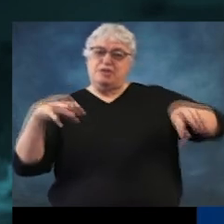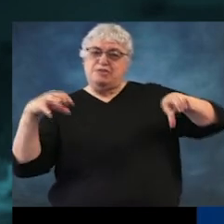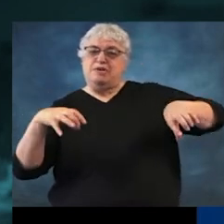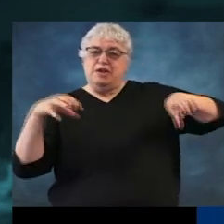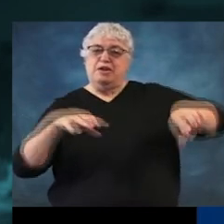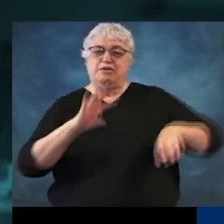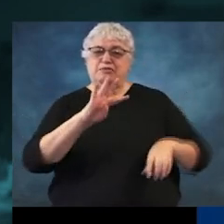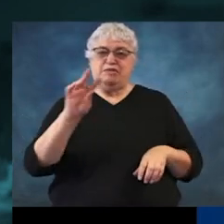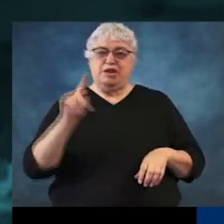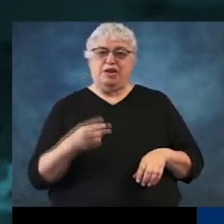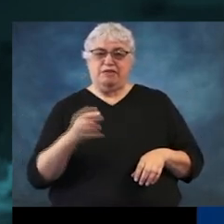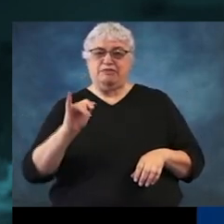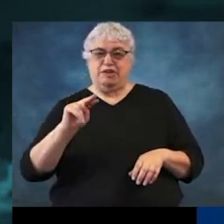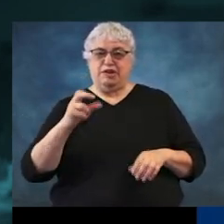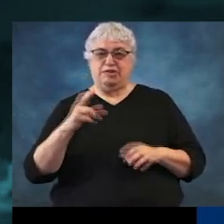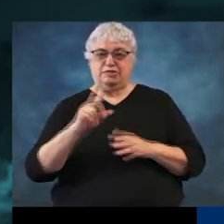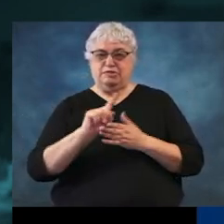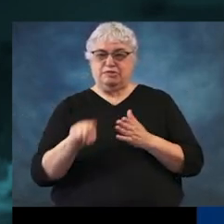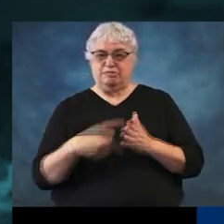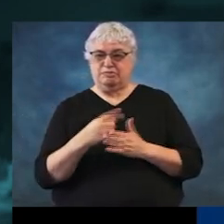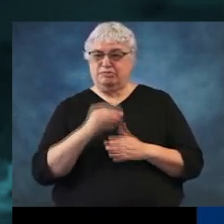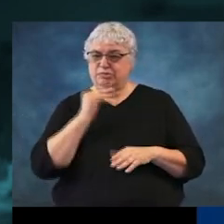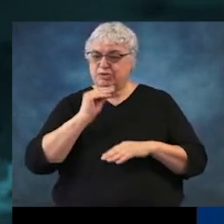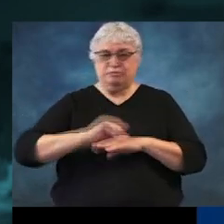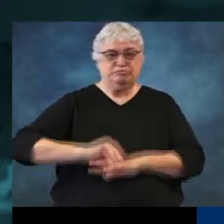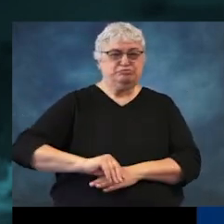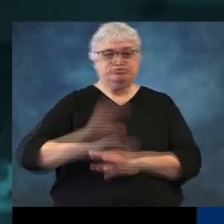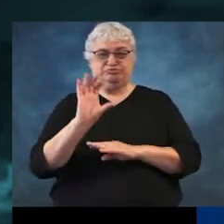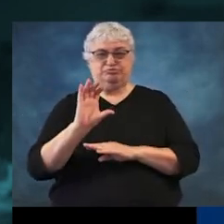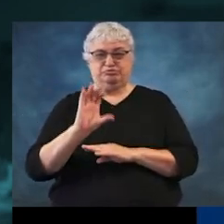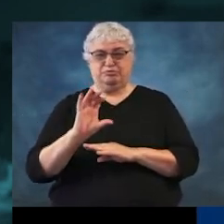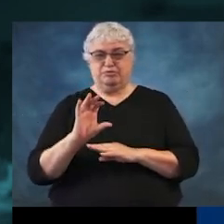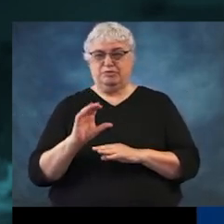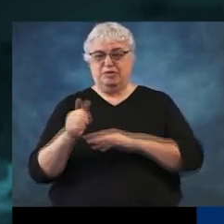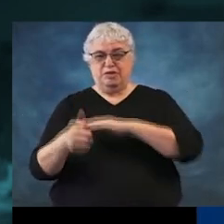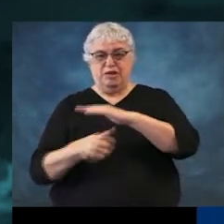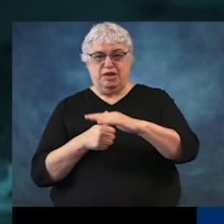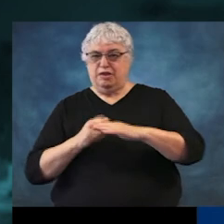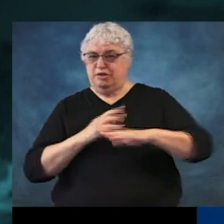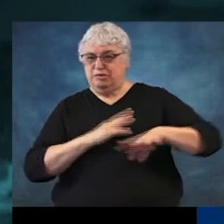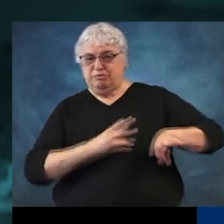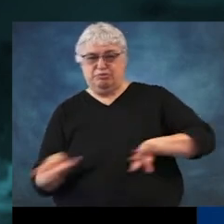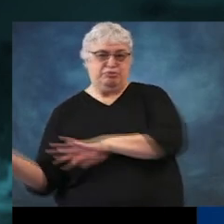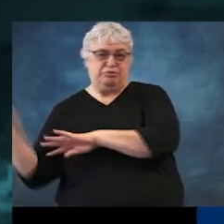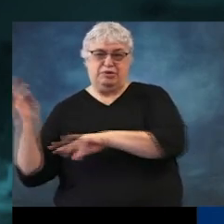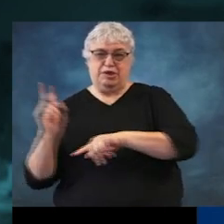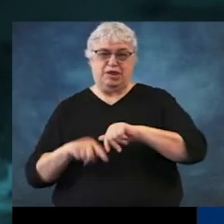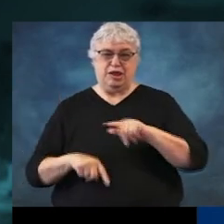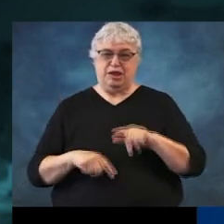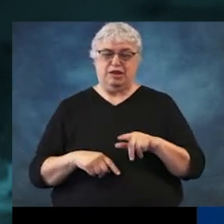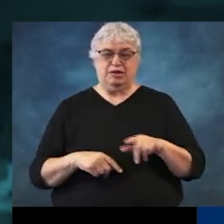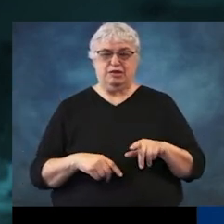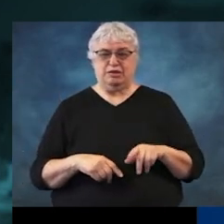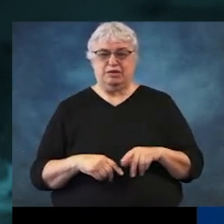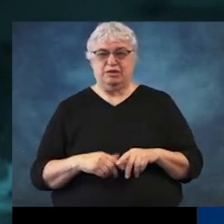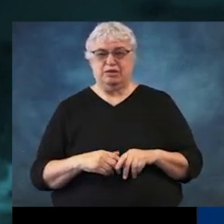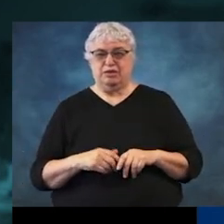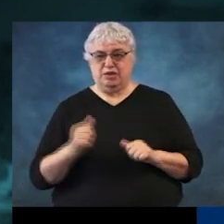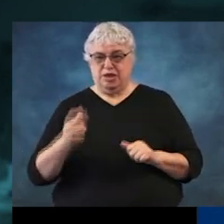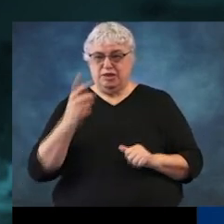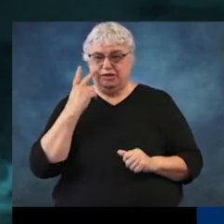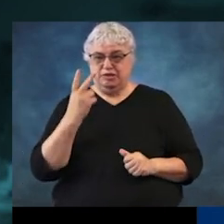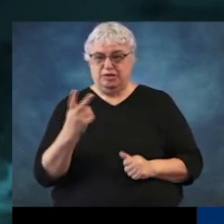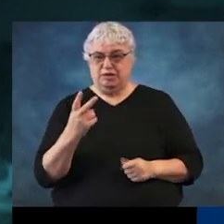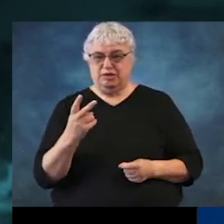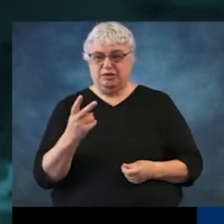about four and a half inches here in an hour. The streets just simply filled up because the underground system could not keep up with the rainfall rate. And you